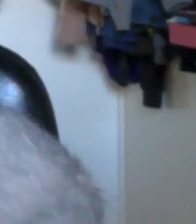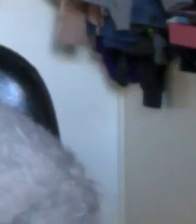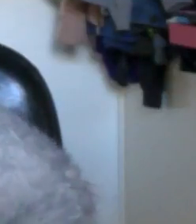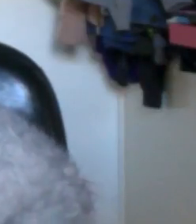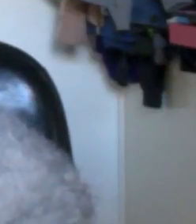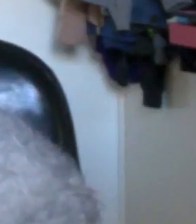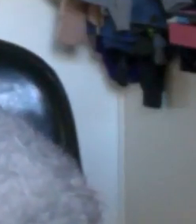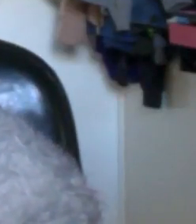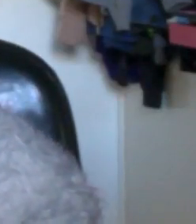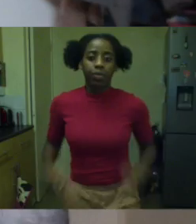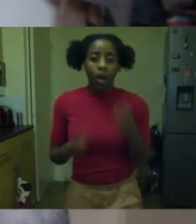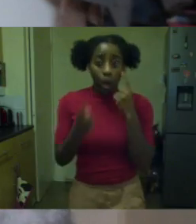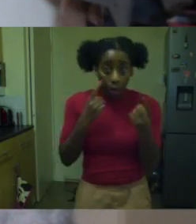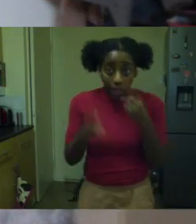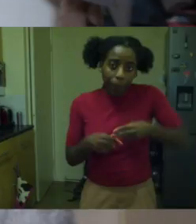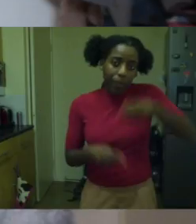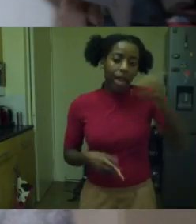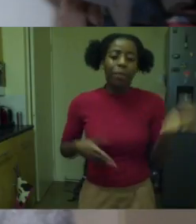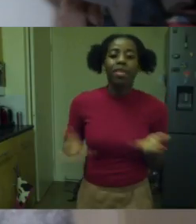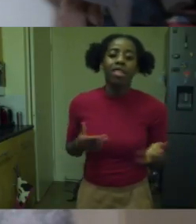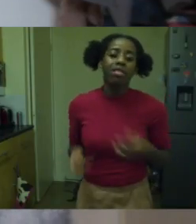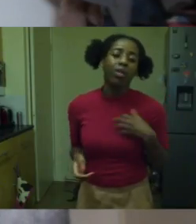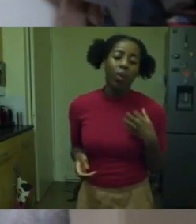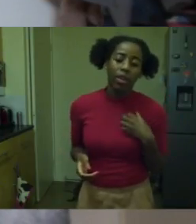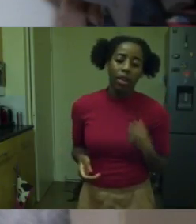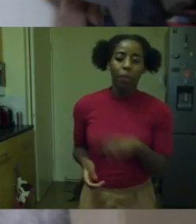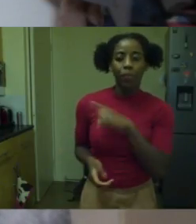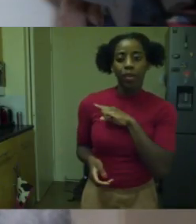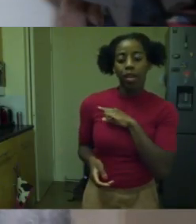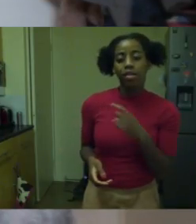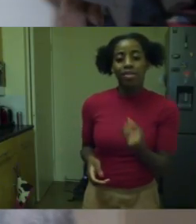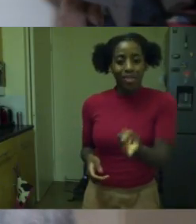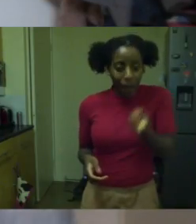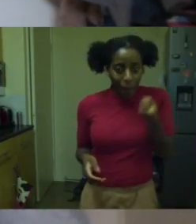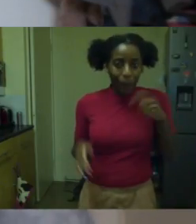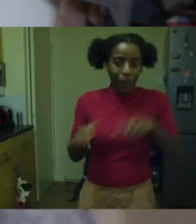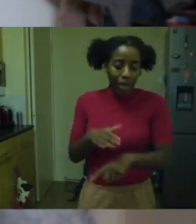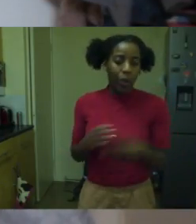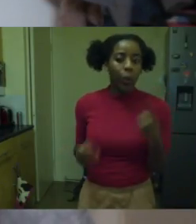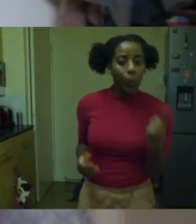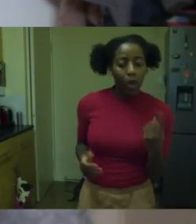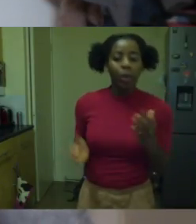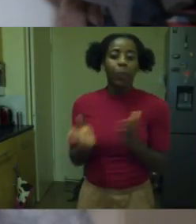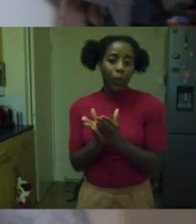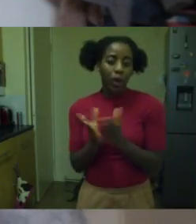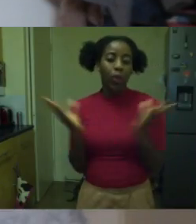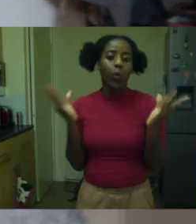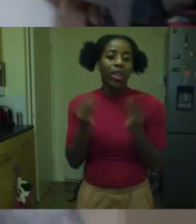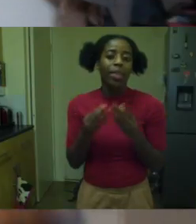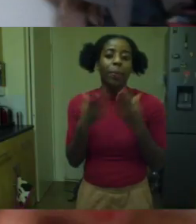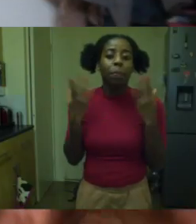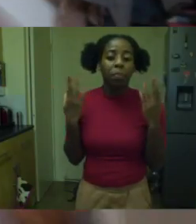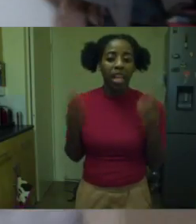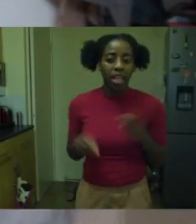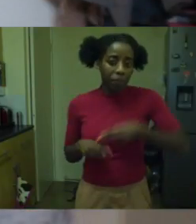that would be sick, right? The thing that kind of really irritates me when I want to get a black play is that they come in like volumes of like